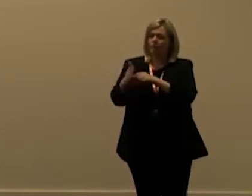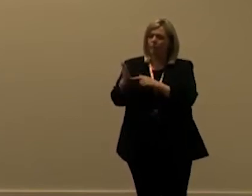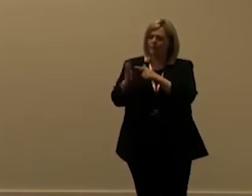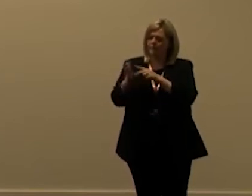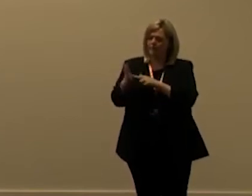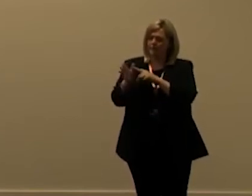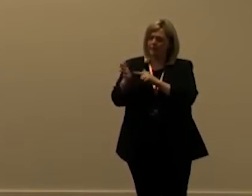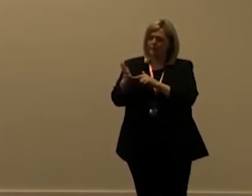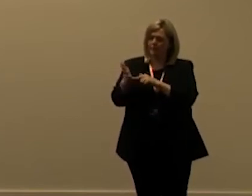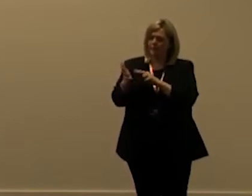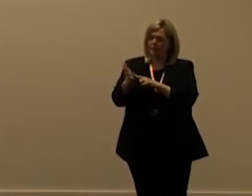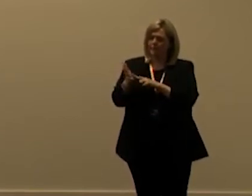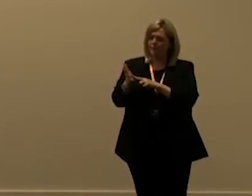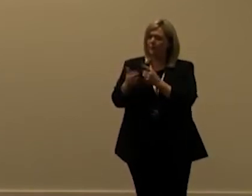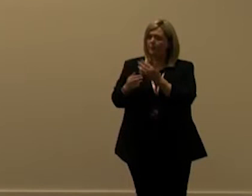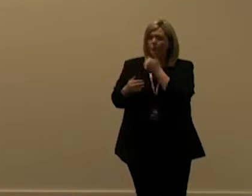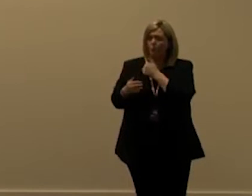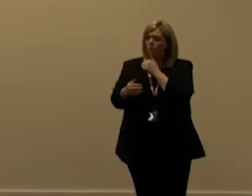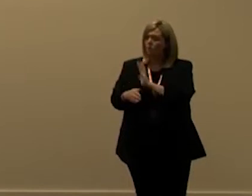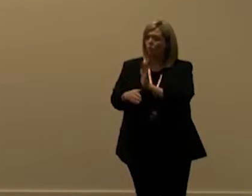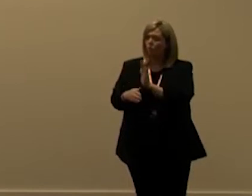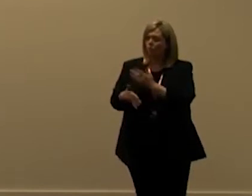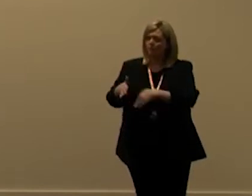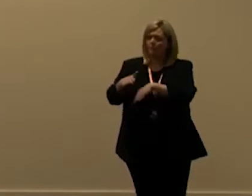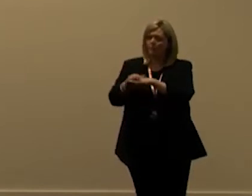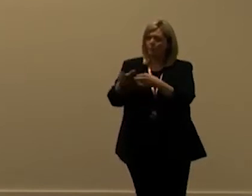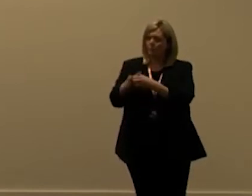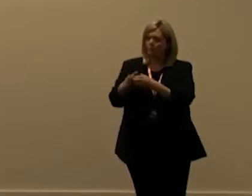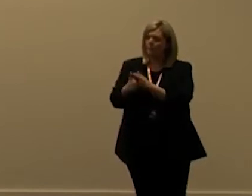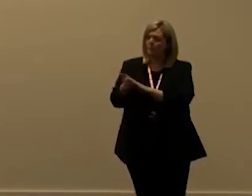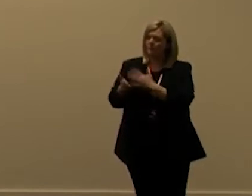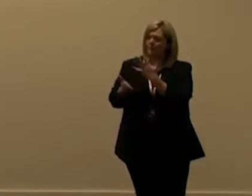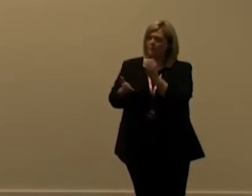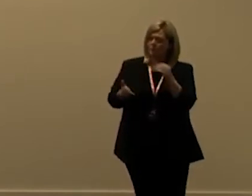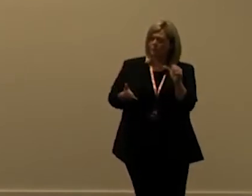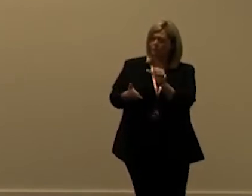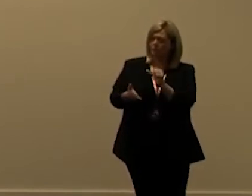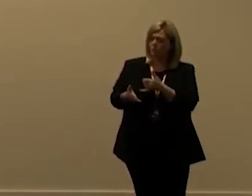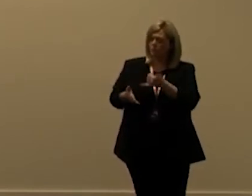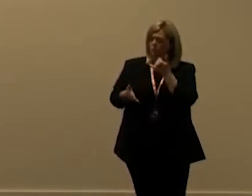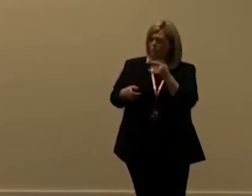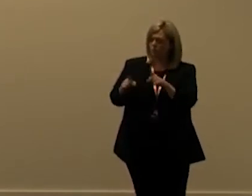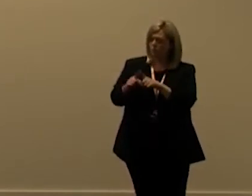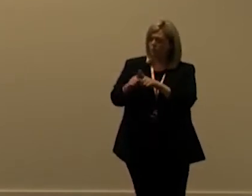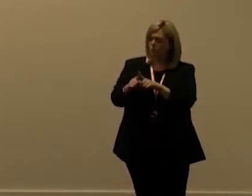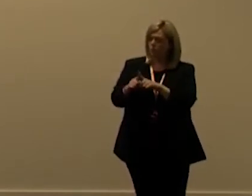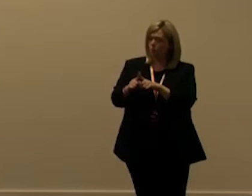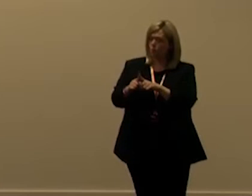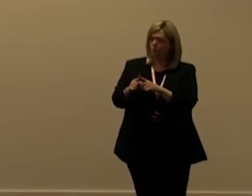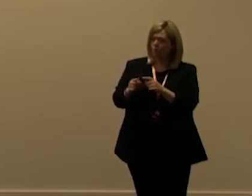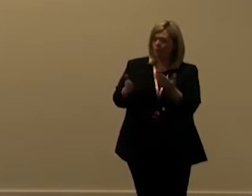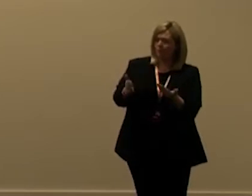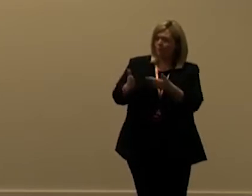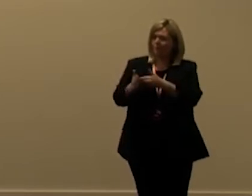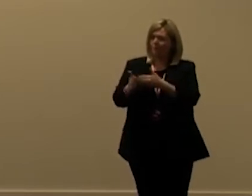per instance this is for the entire tenant where you get 500 000 calls plus 5000 calls per full user